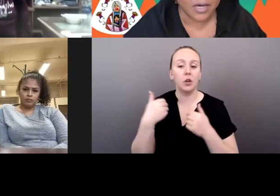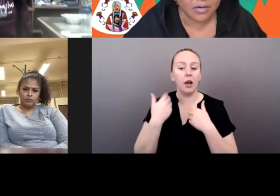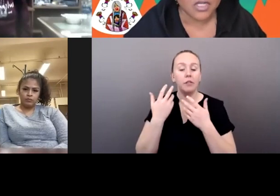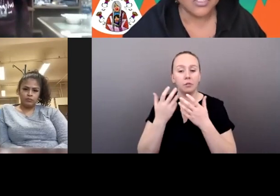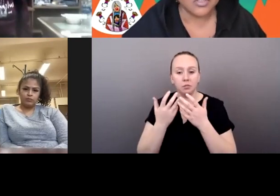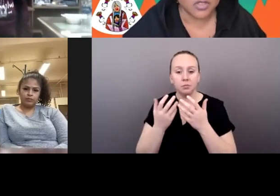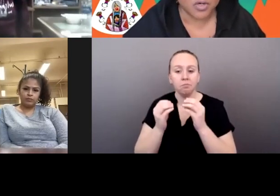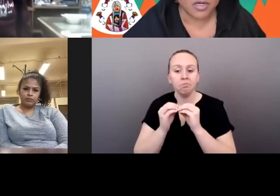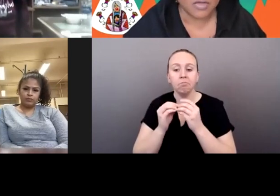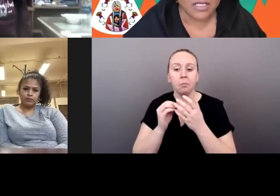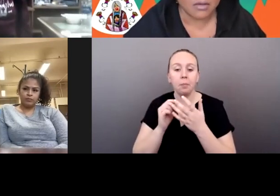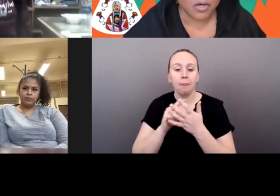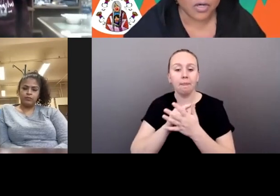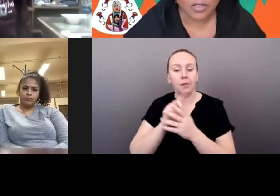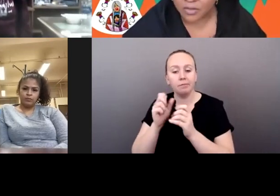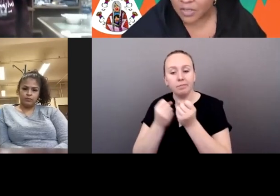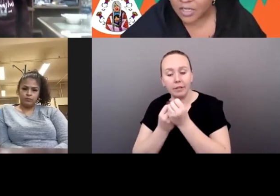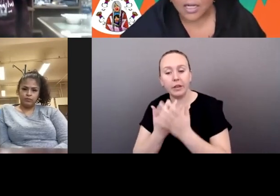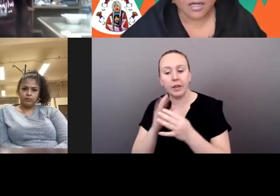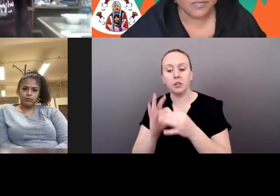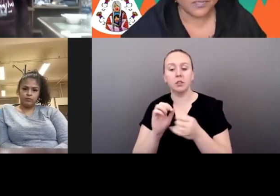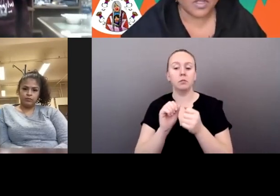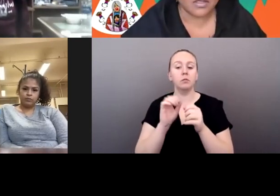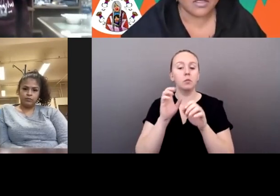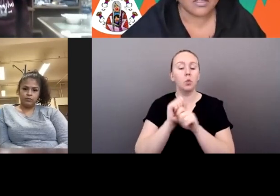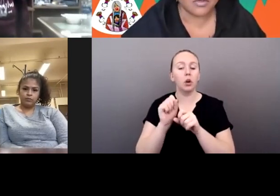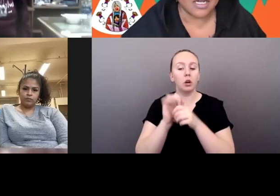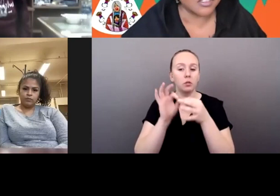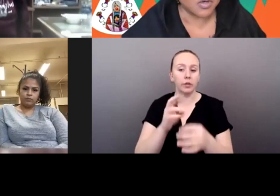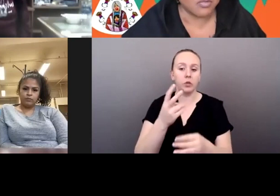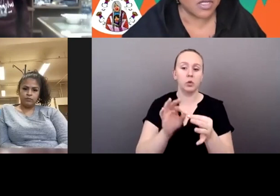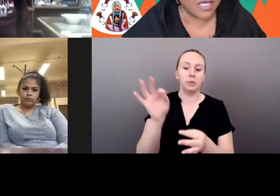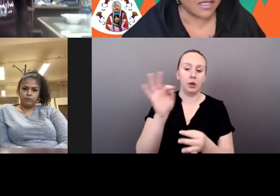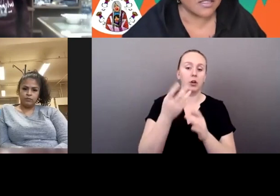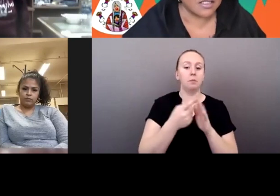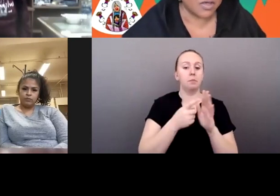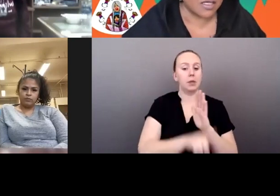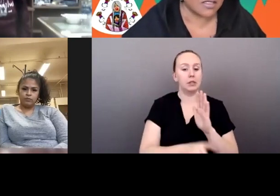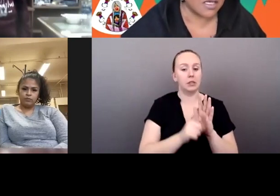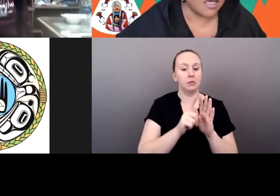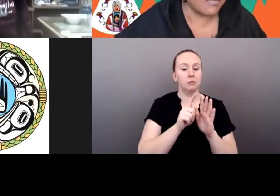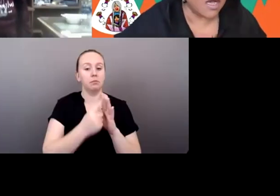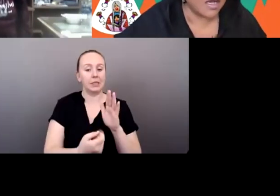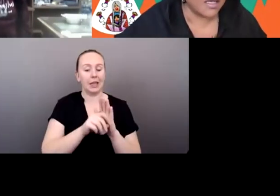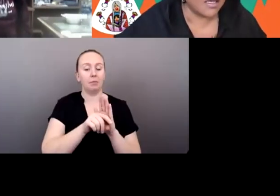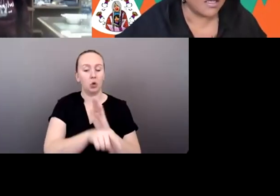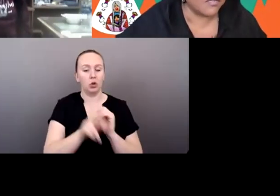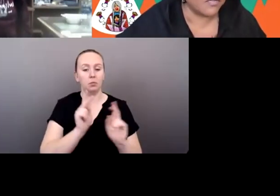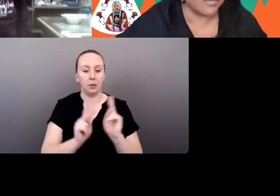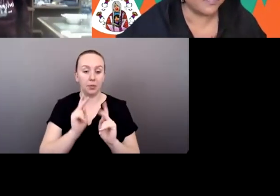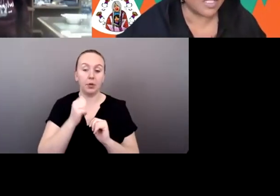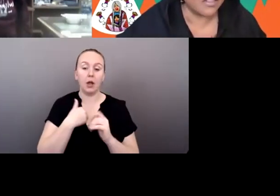around two-spirit missing and murdered. So, um, so we, I just want to bring that into the space. I,